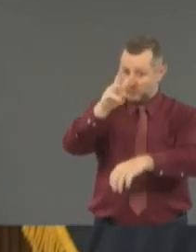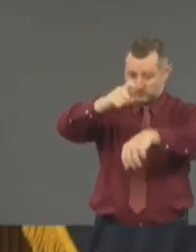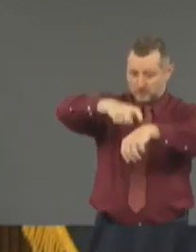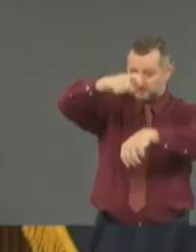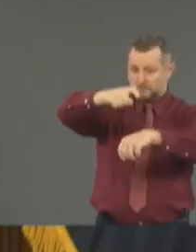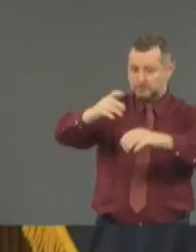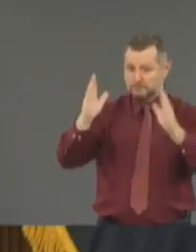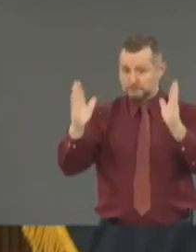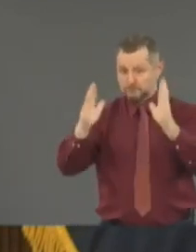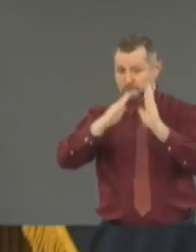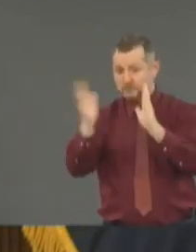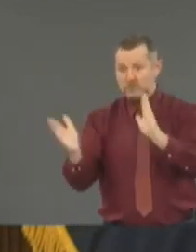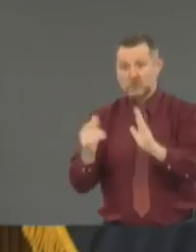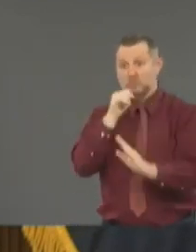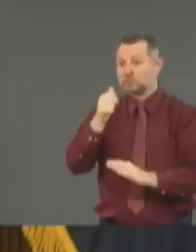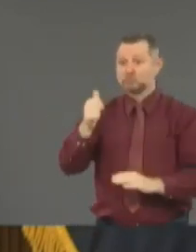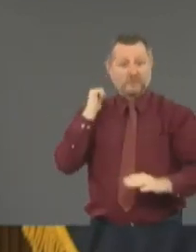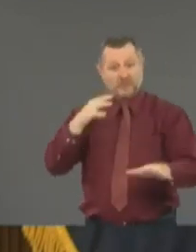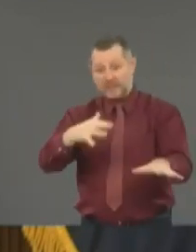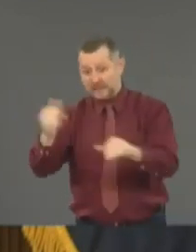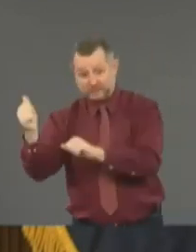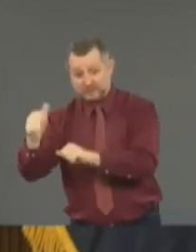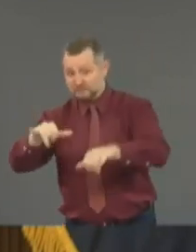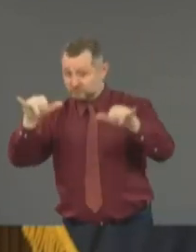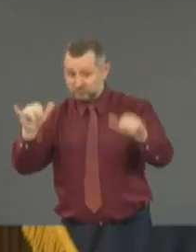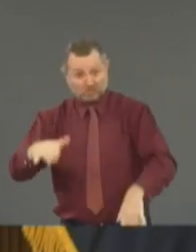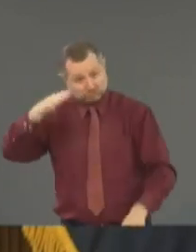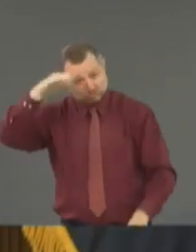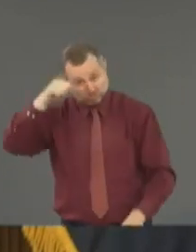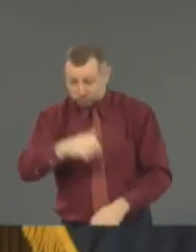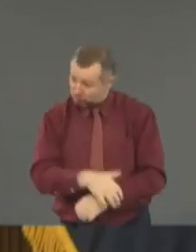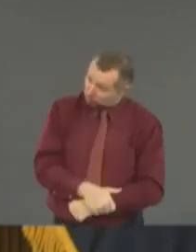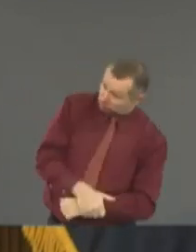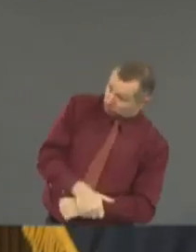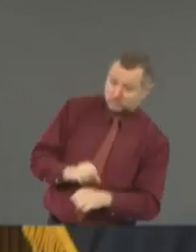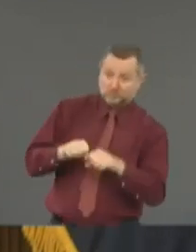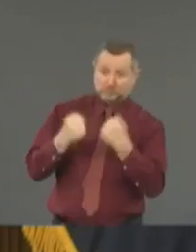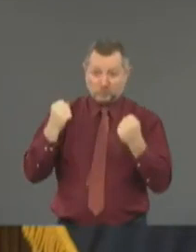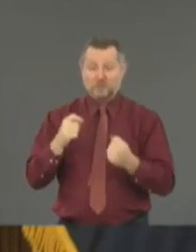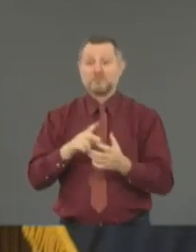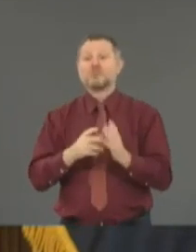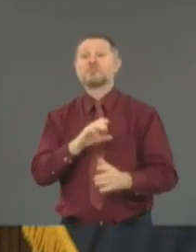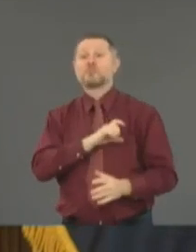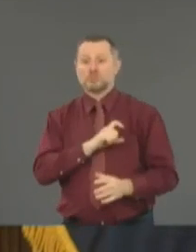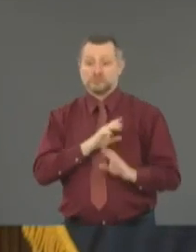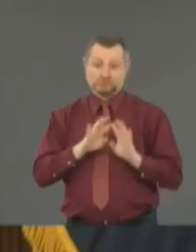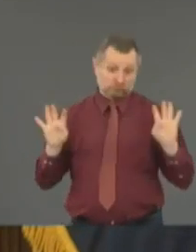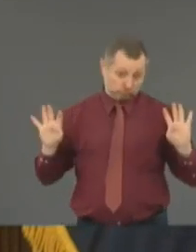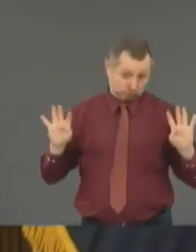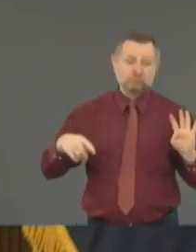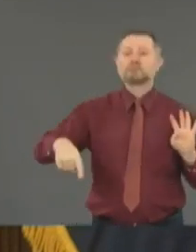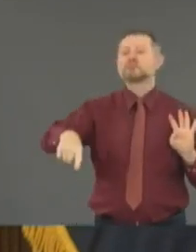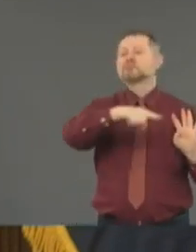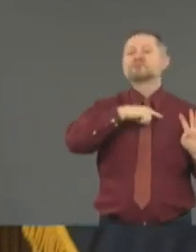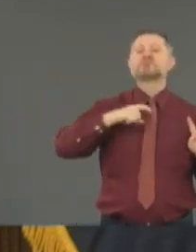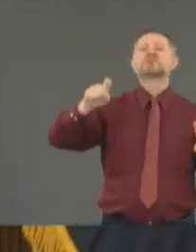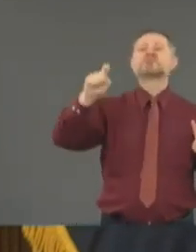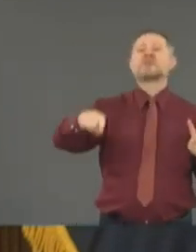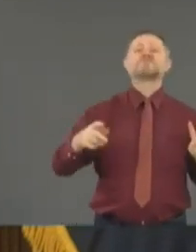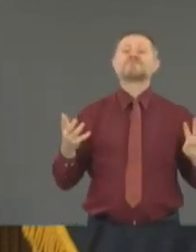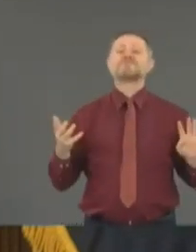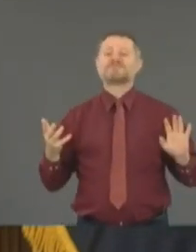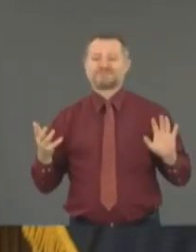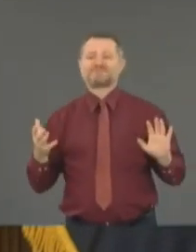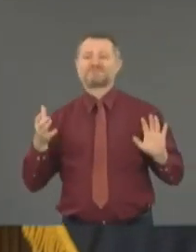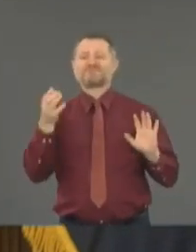continue to violate the curfew, the police officers have to enforce the law, which